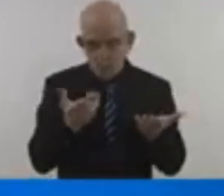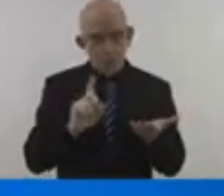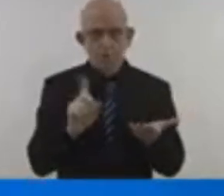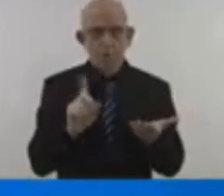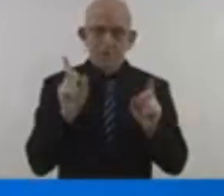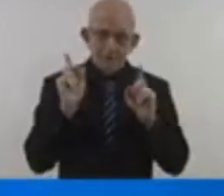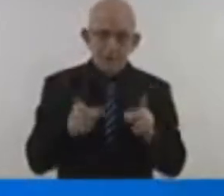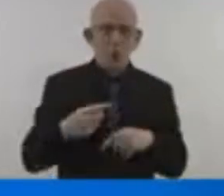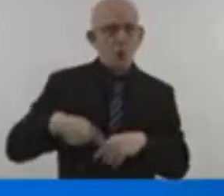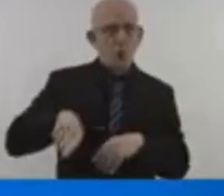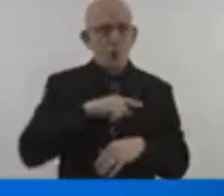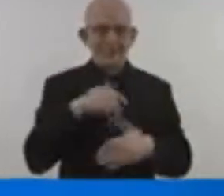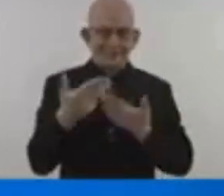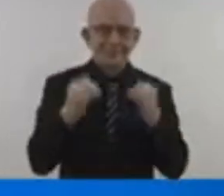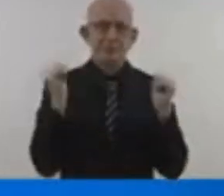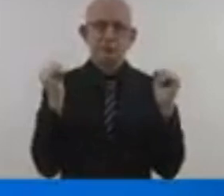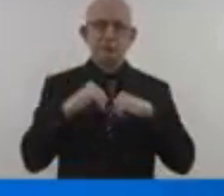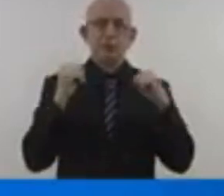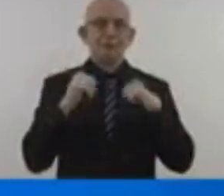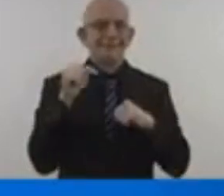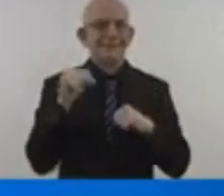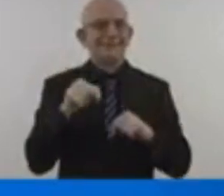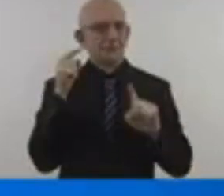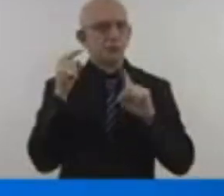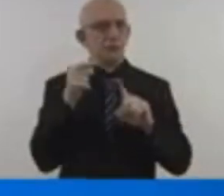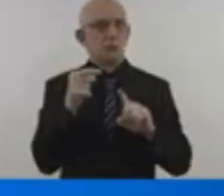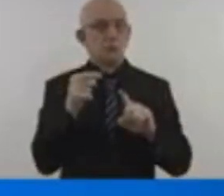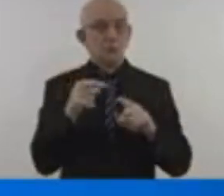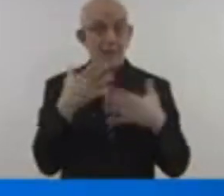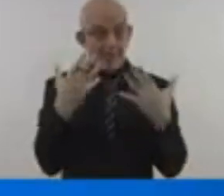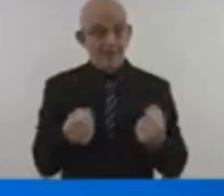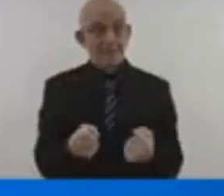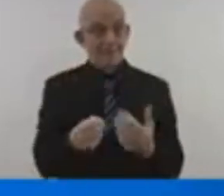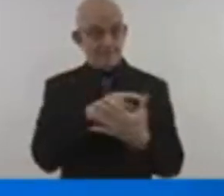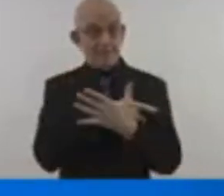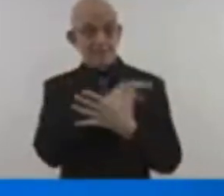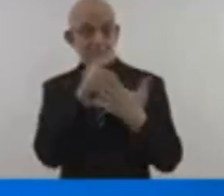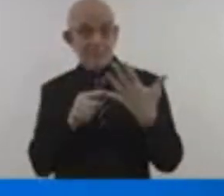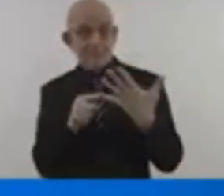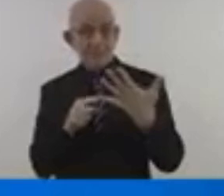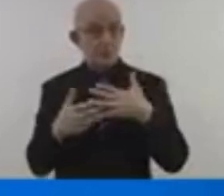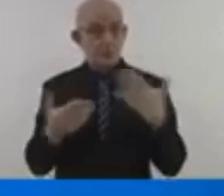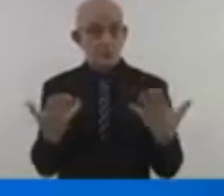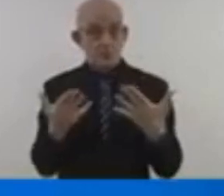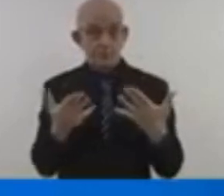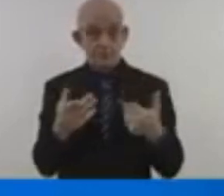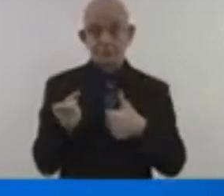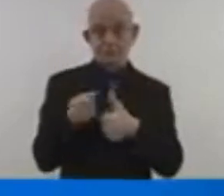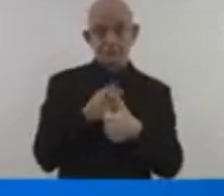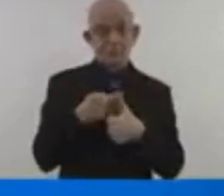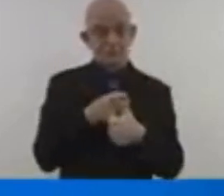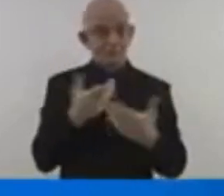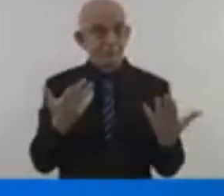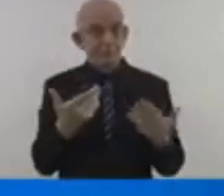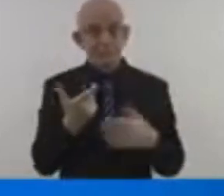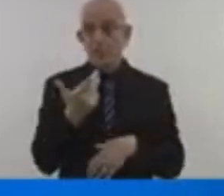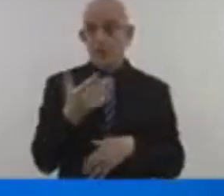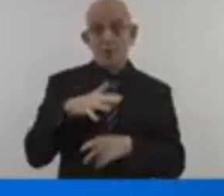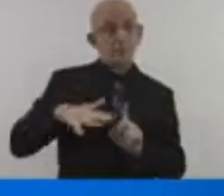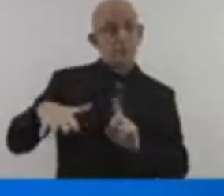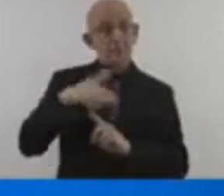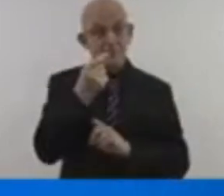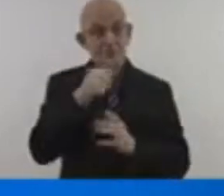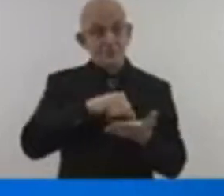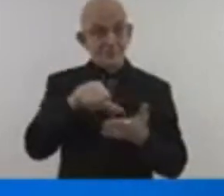public finance will mobilise the trillions of dollars developing countries need. Third, tapping innovative